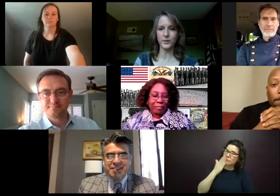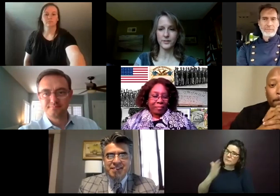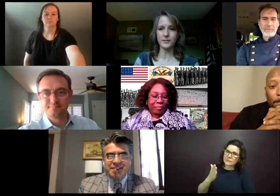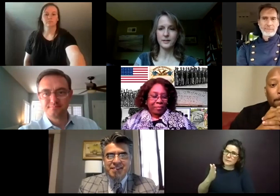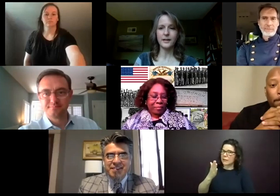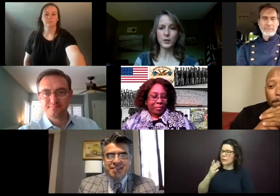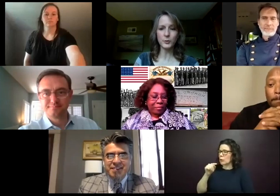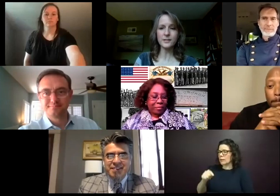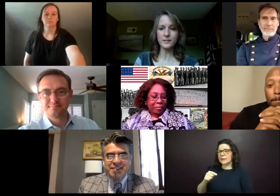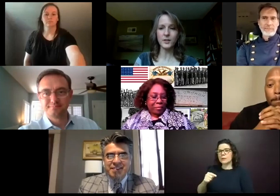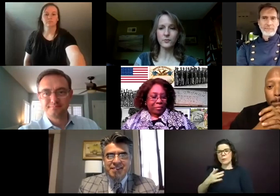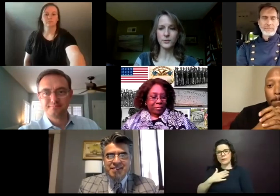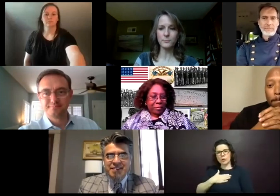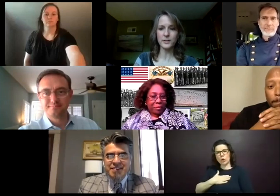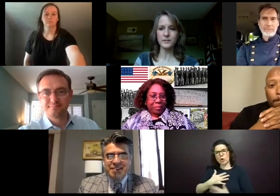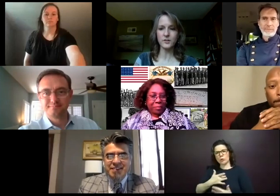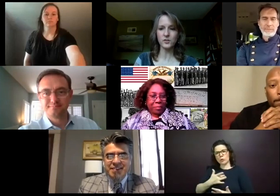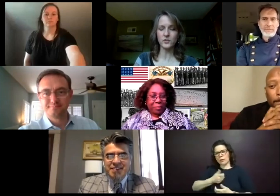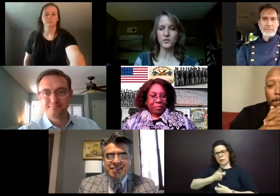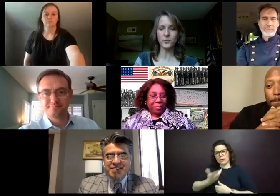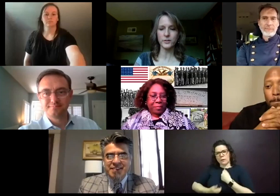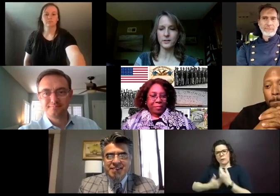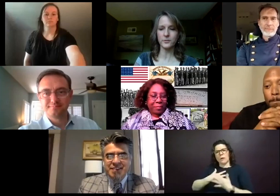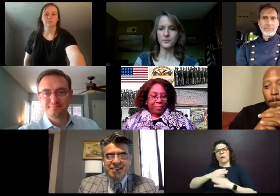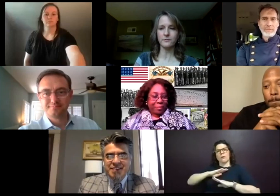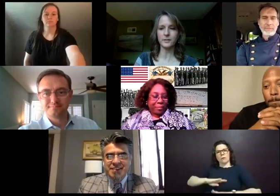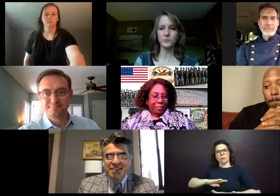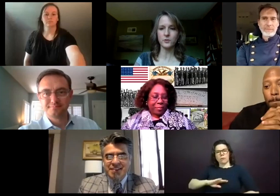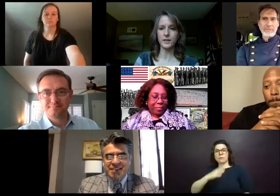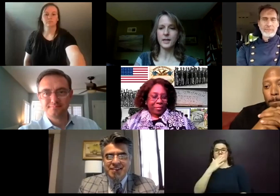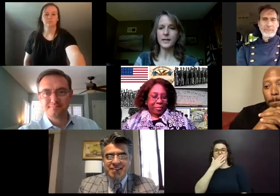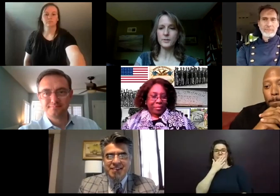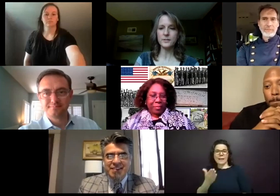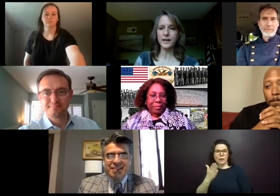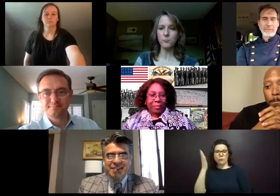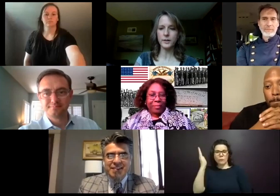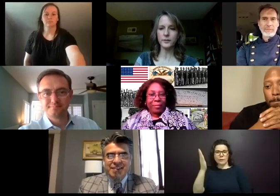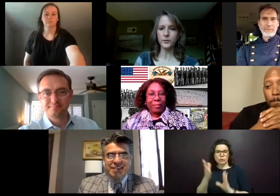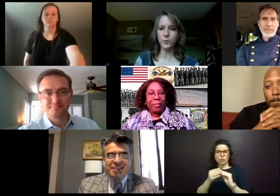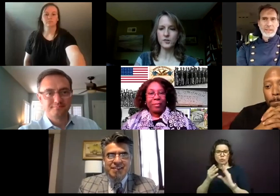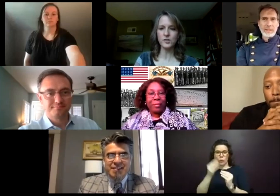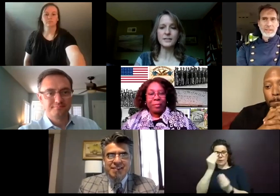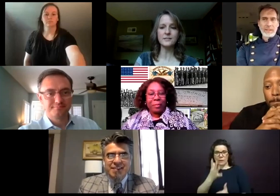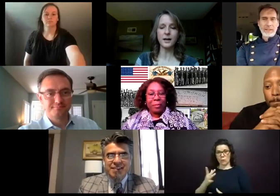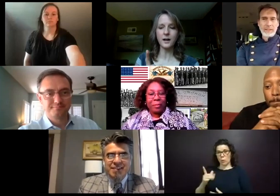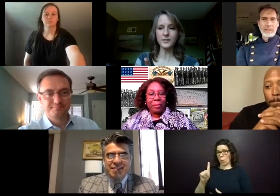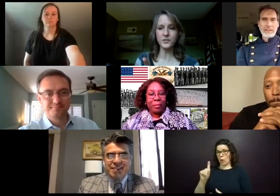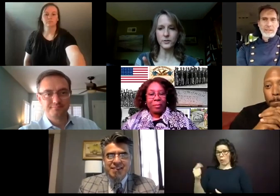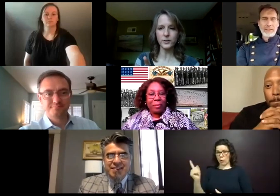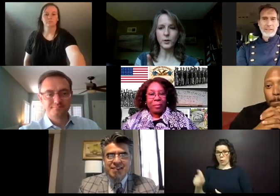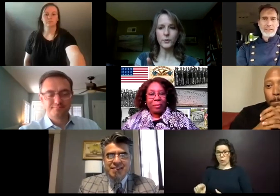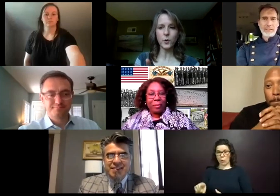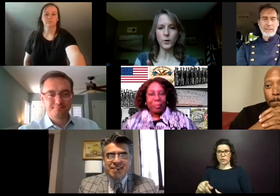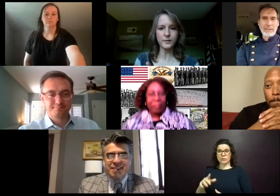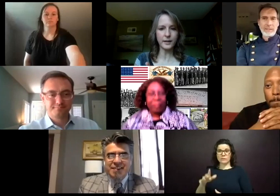everyone. This was cathartic. Hugh says, thank you for this presentation and to the storytellers. Everything was great. Now, we did have one other question. Is that